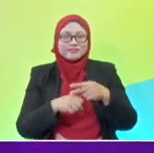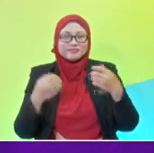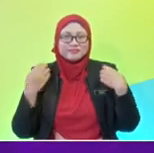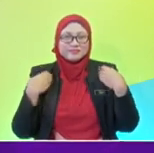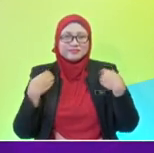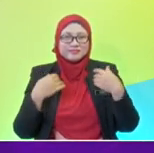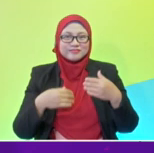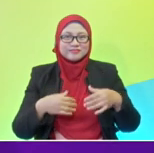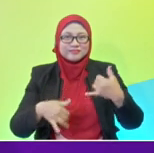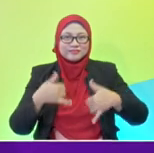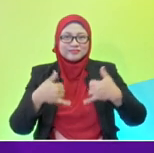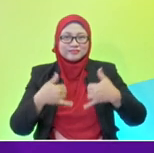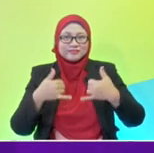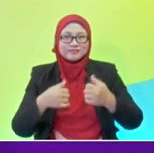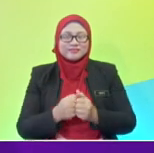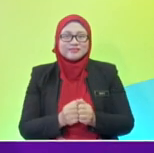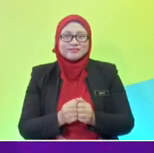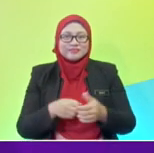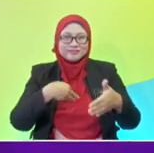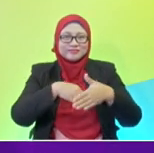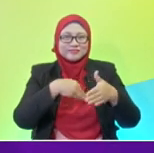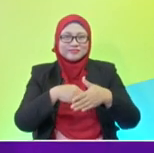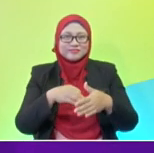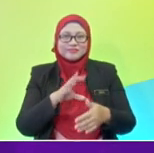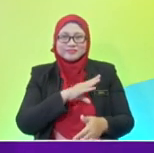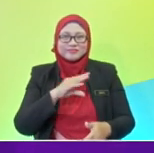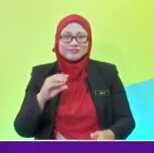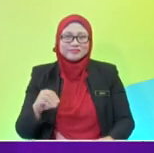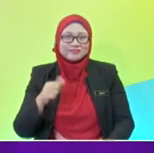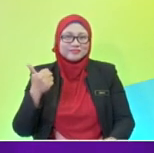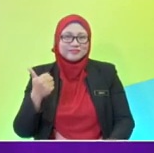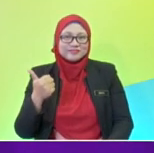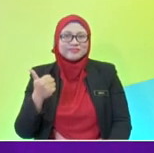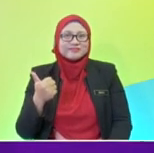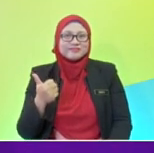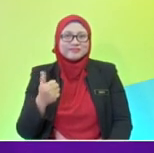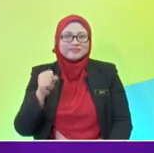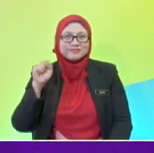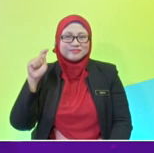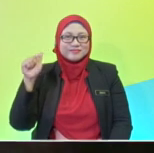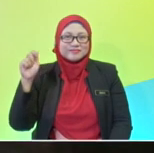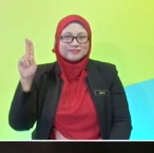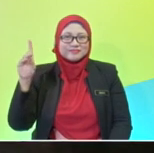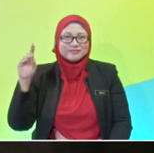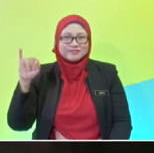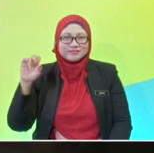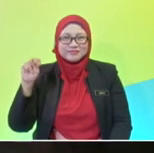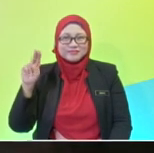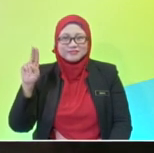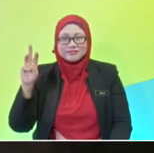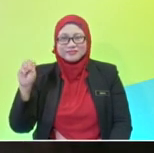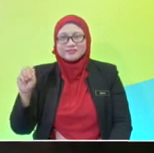and greatest stadium. Very good. Shafiqah, this is a writing skill for PBD.